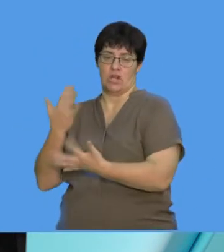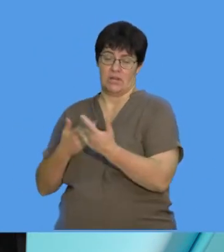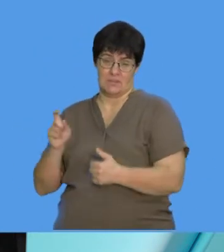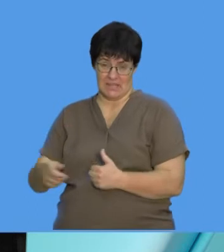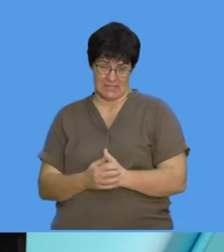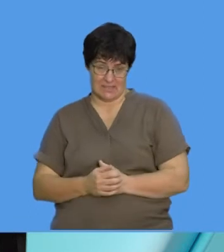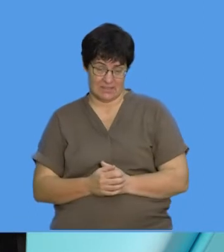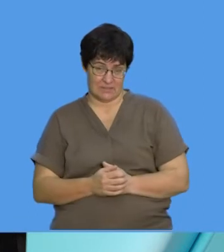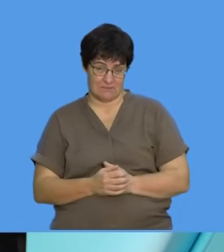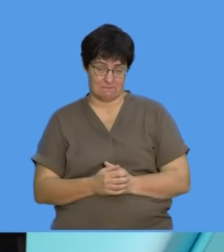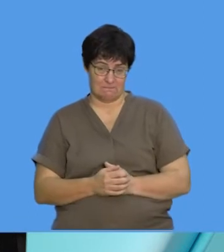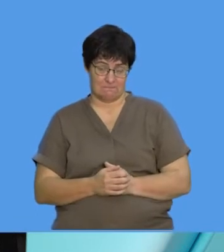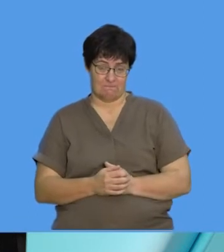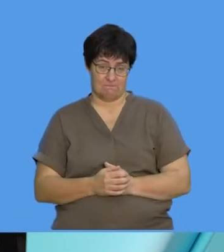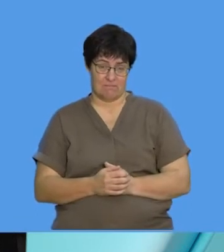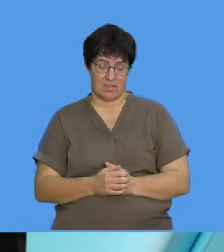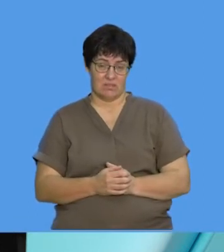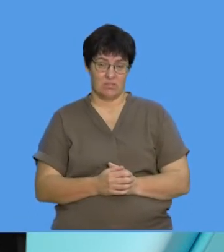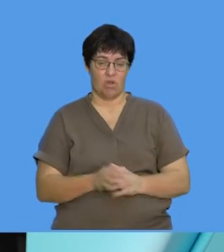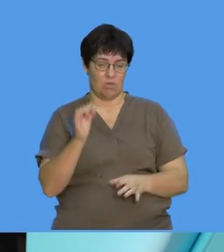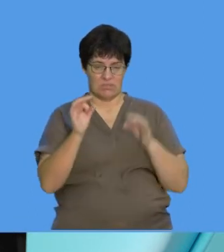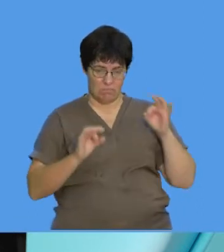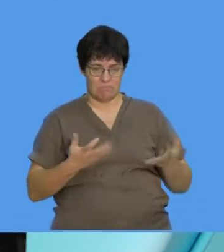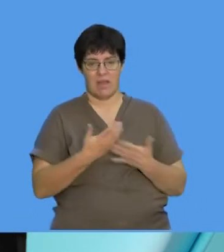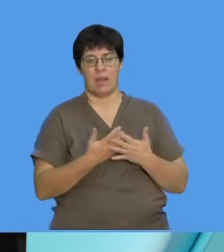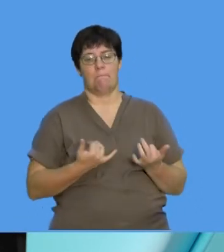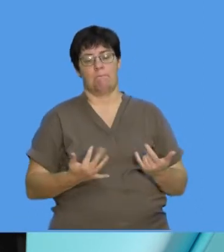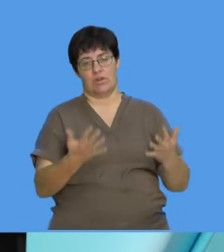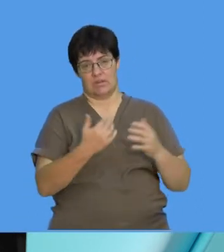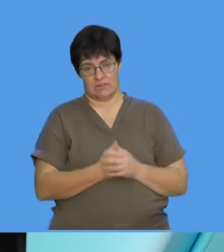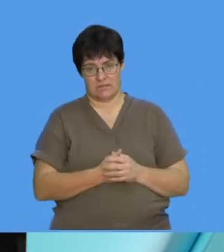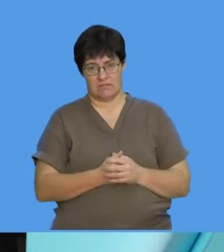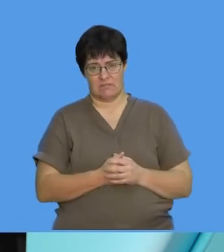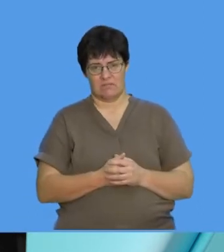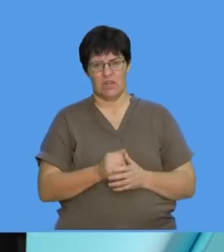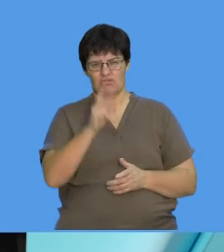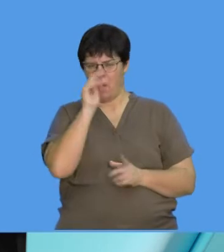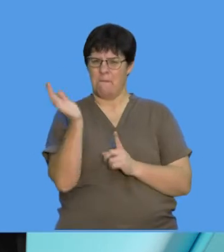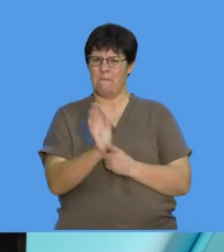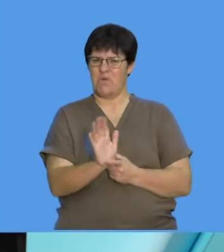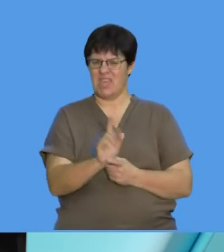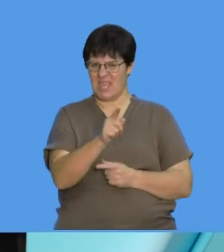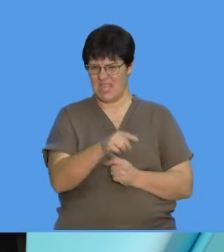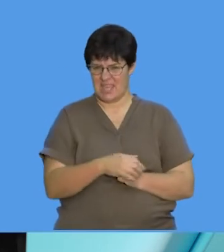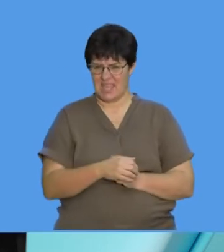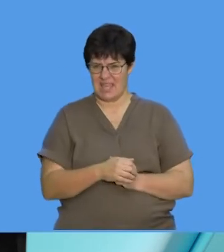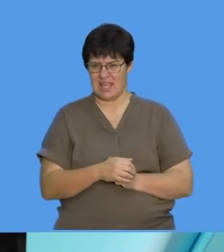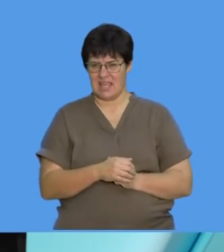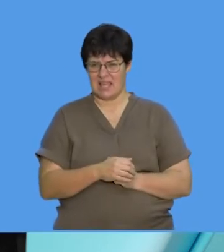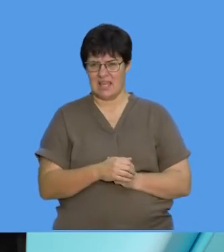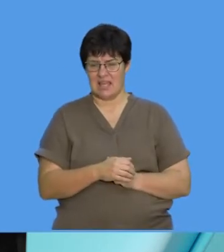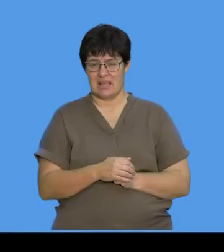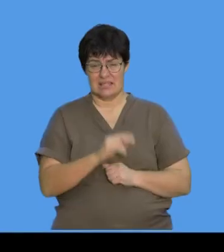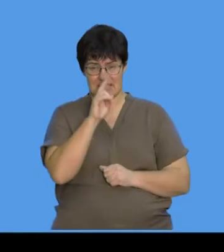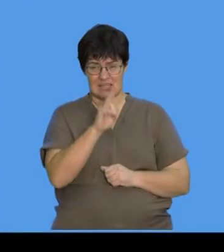to actually burn it so that we can burn those spores as well. Now, don't know if you watch some movies, but you know what they